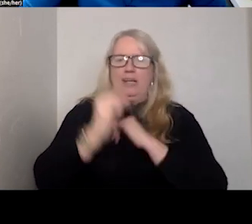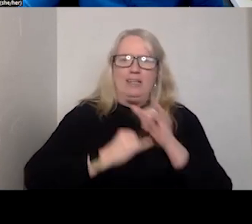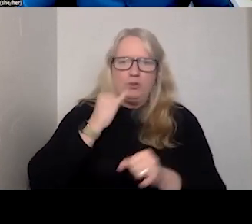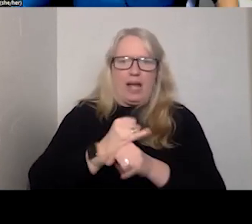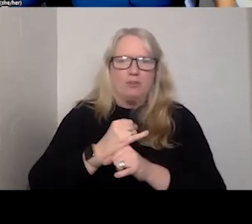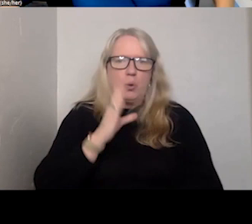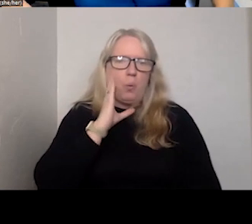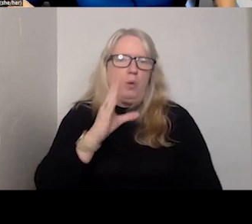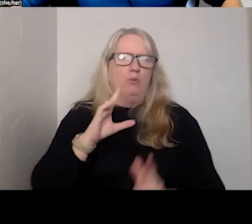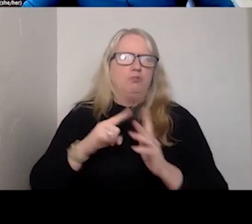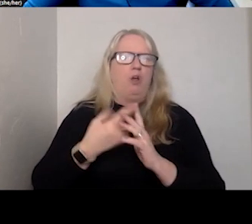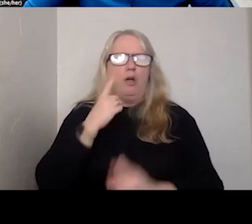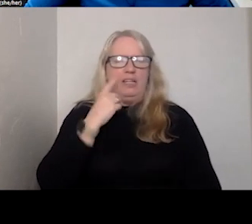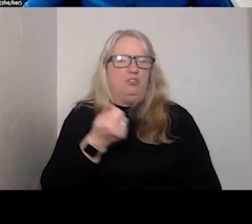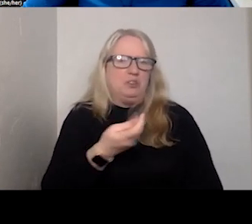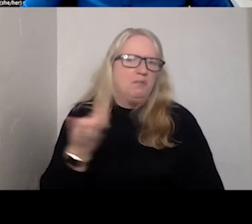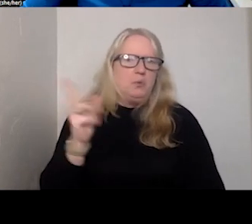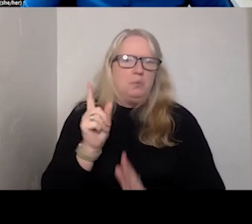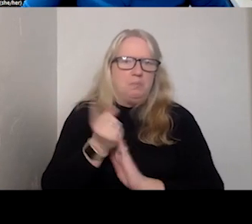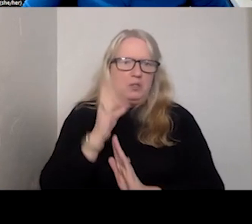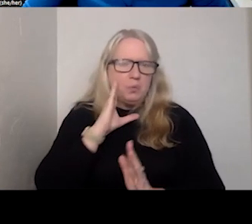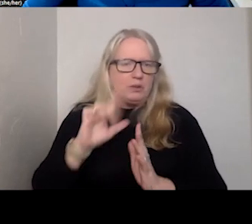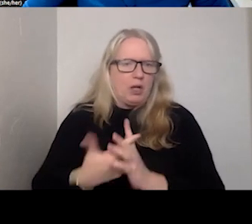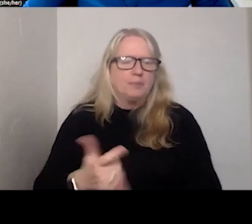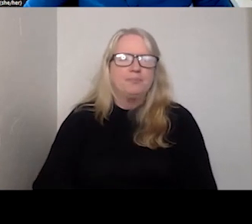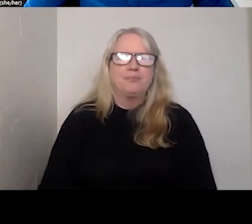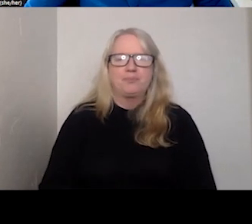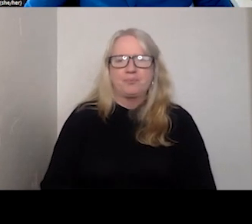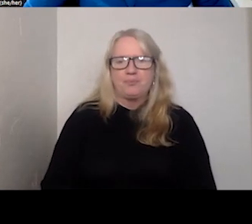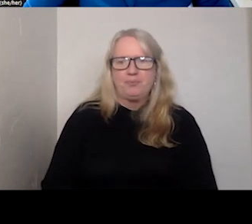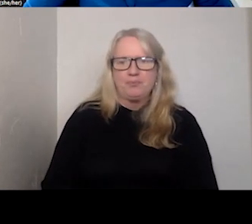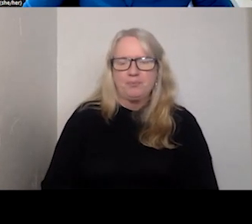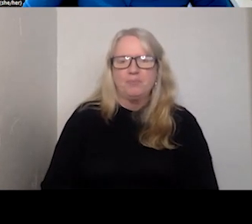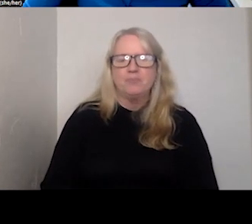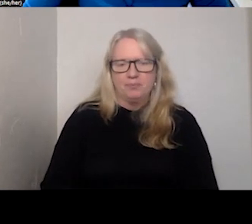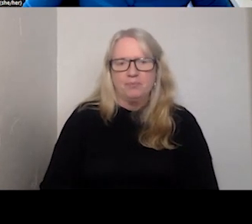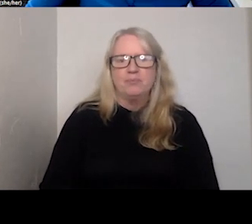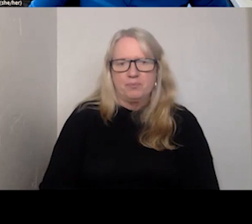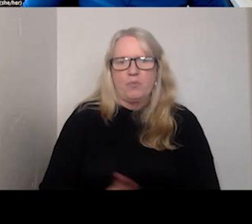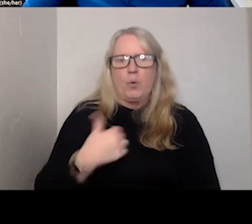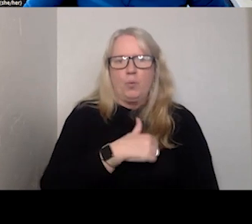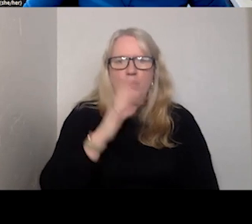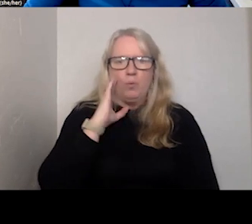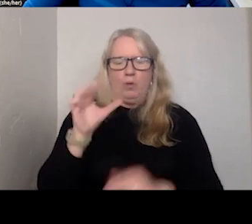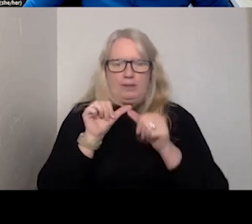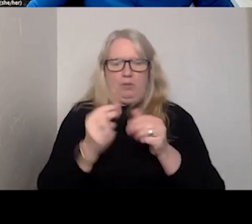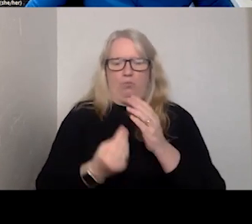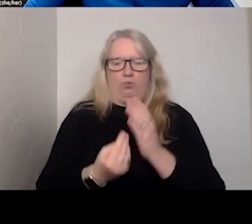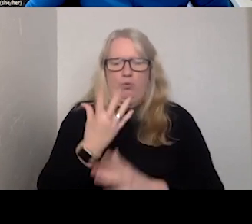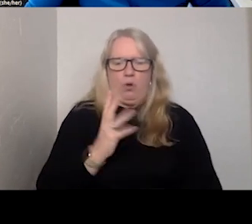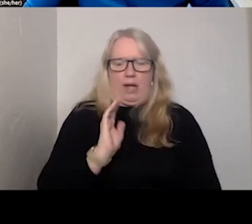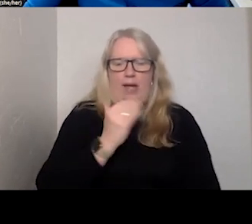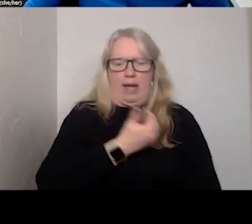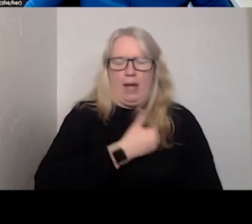we'll get to that in just a few minutes. Just want to highlight that we are continuing to grow our participation.